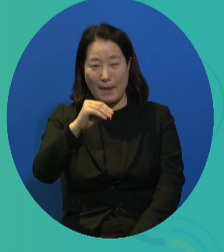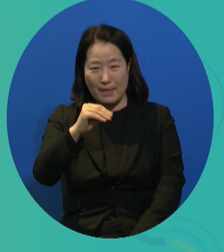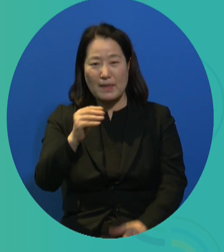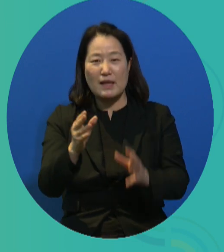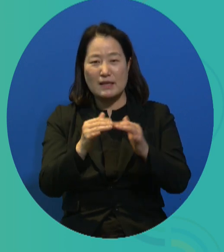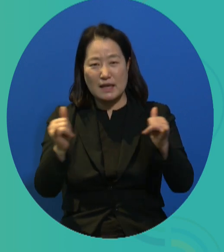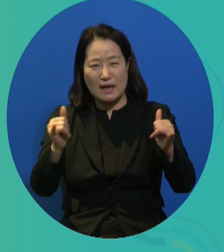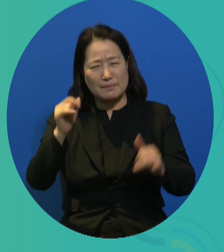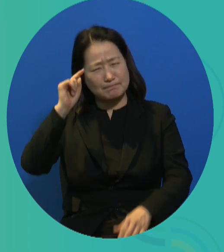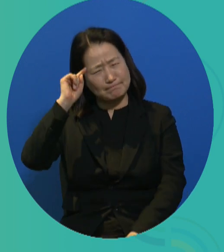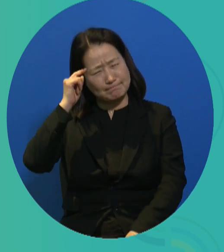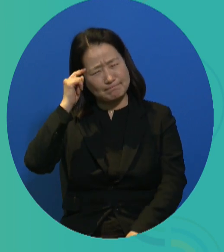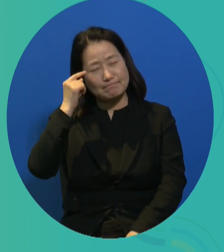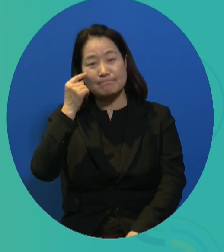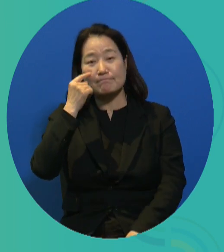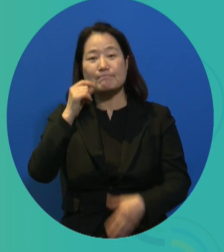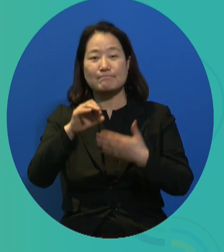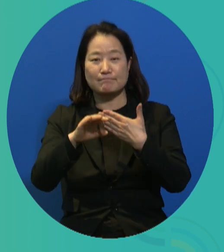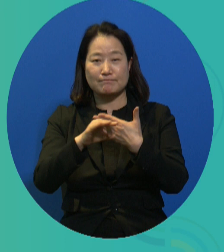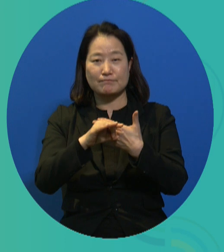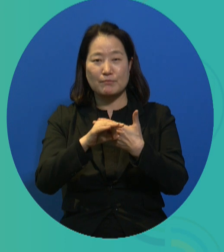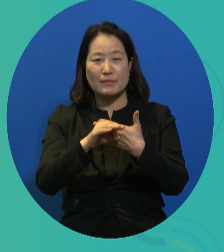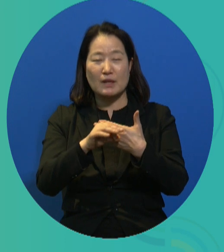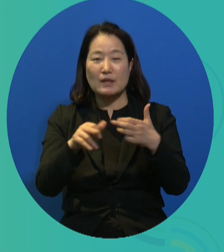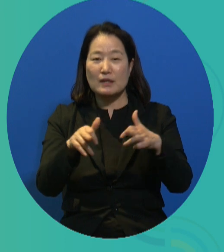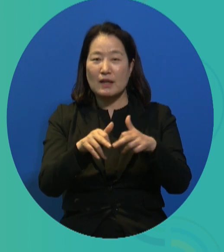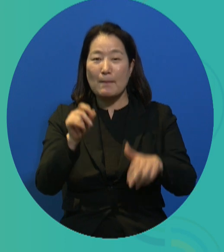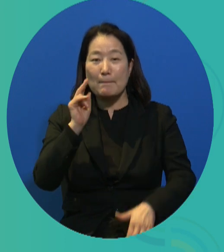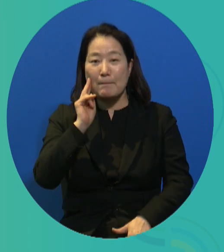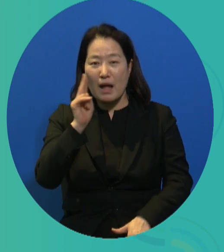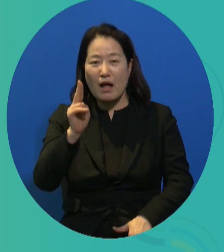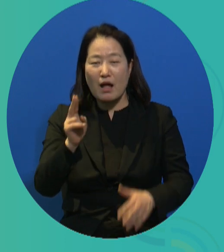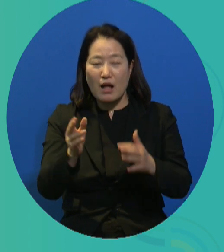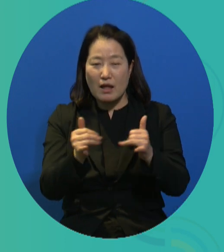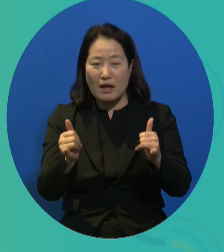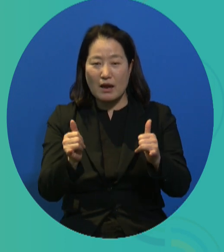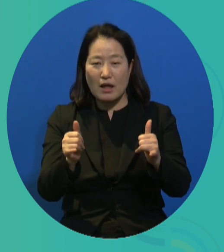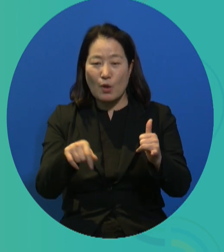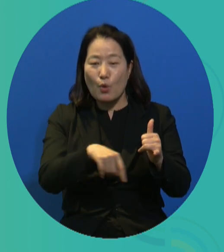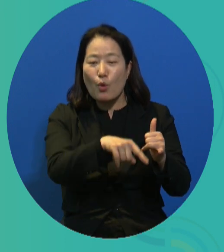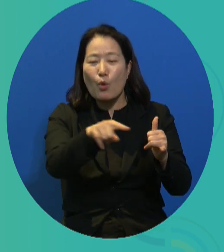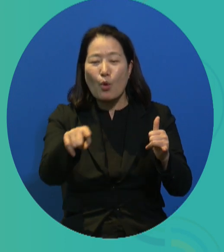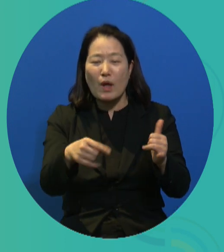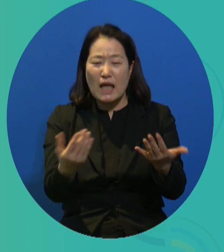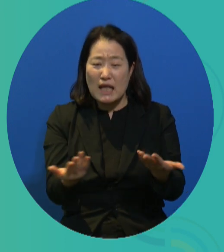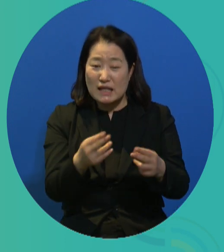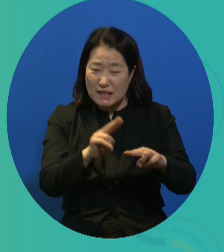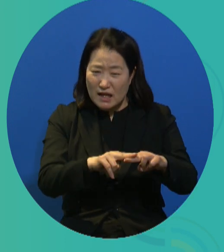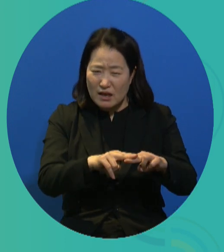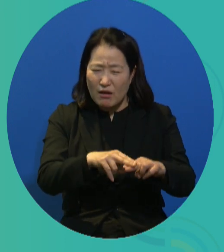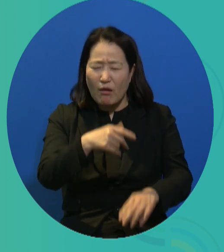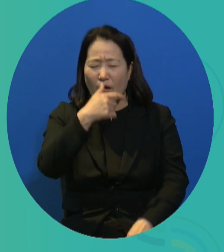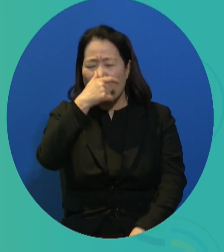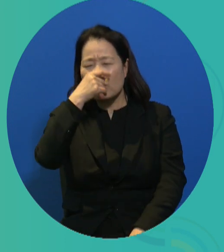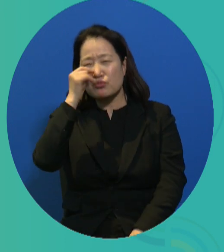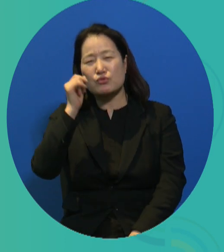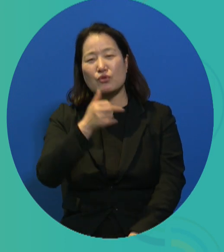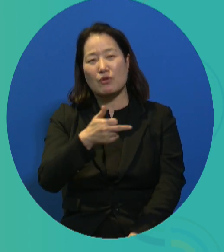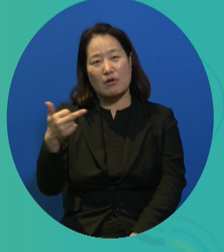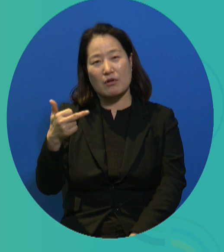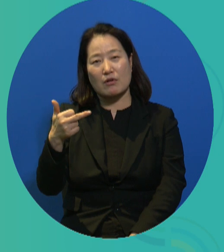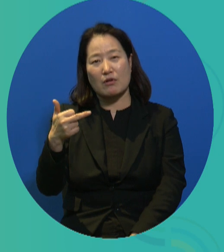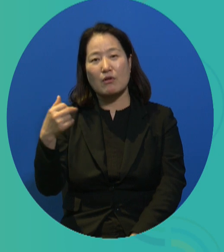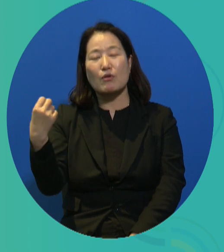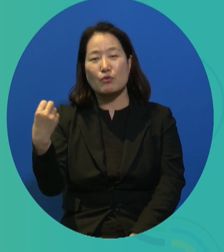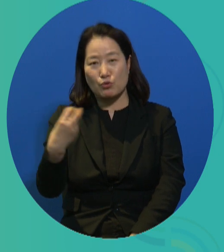980,000 severely disabled persons in Korea, I would like to argue that the number of job opportunities,